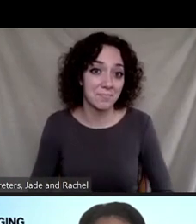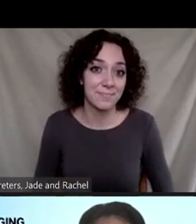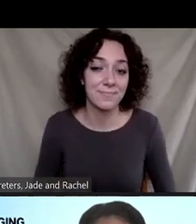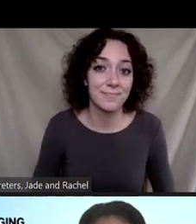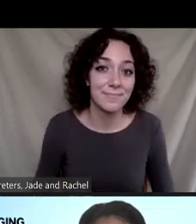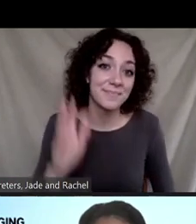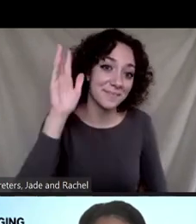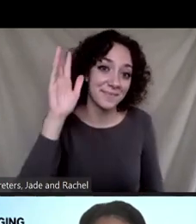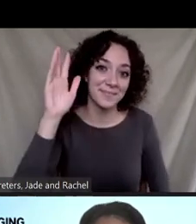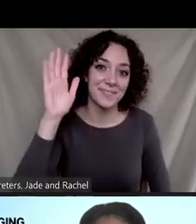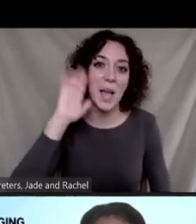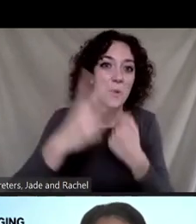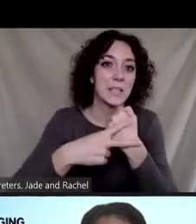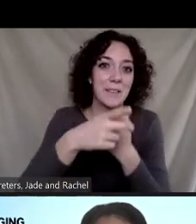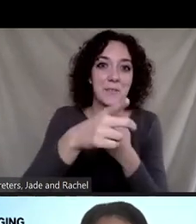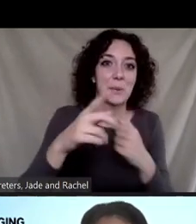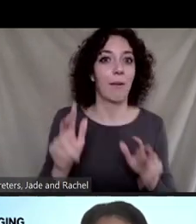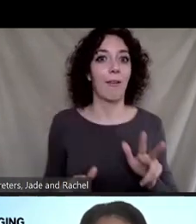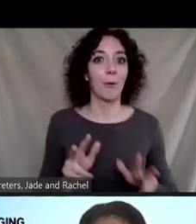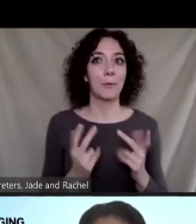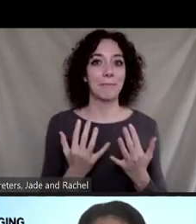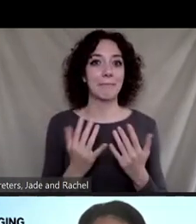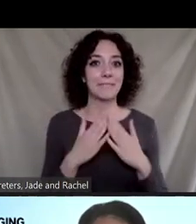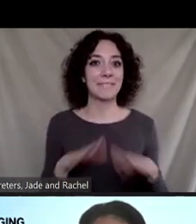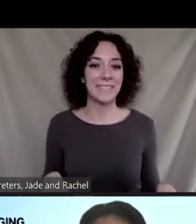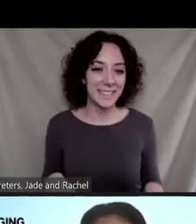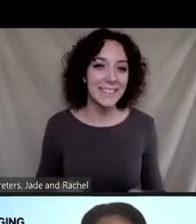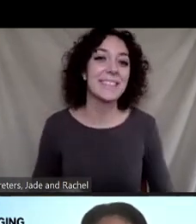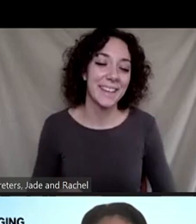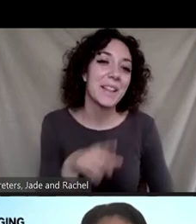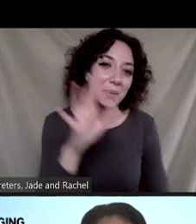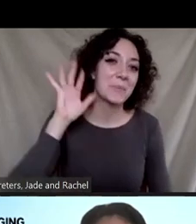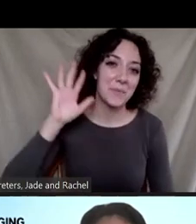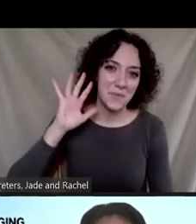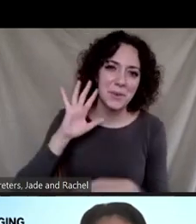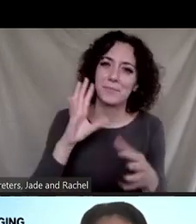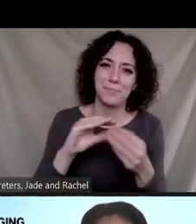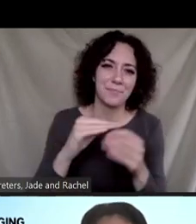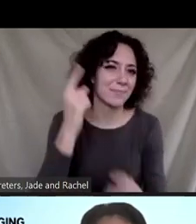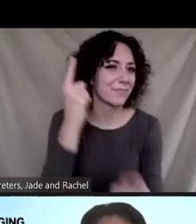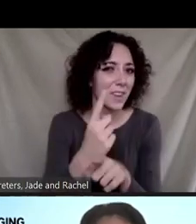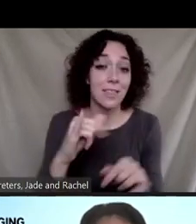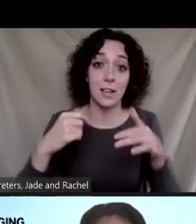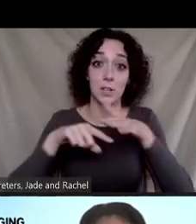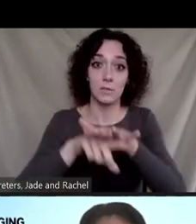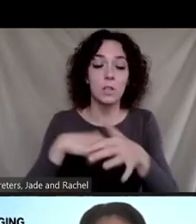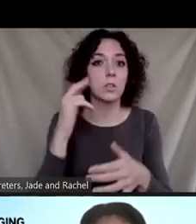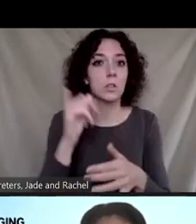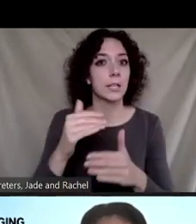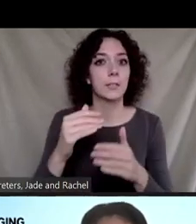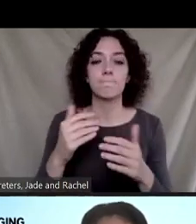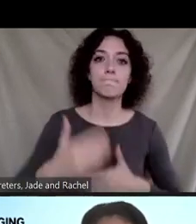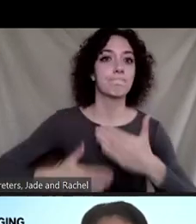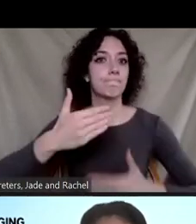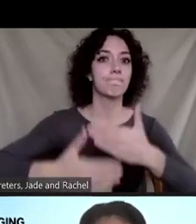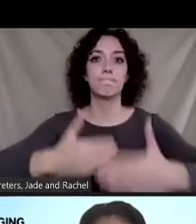I'll save you the awkward Zoom silence. So I think you hit on it earlier, Kali, and I think the convergence is this idea of moving upstream and how